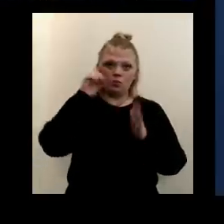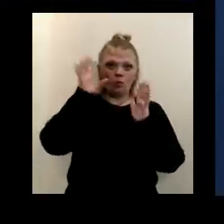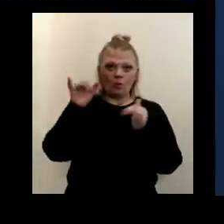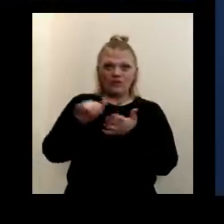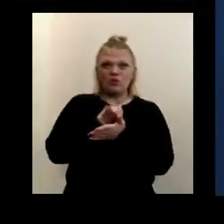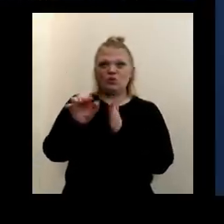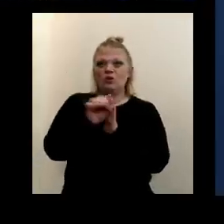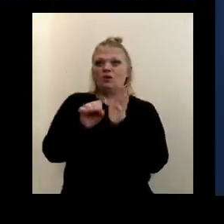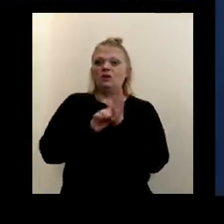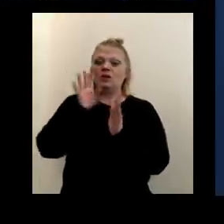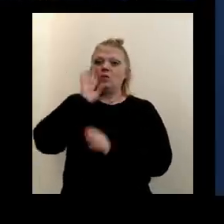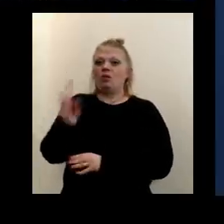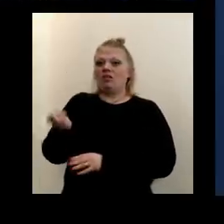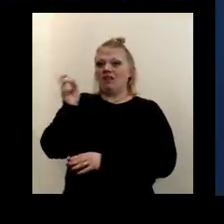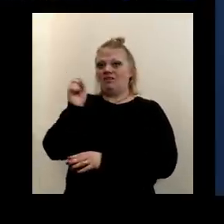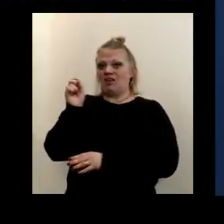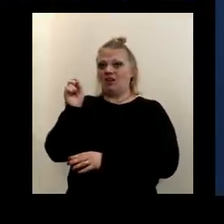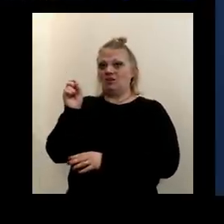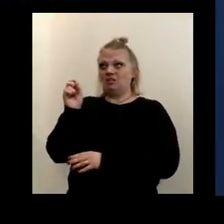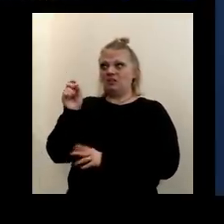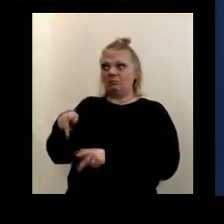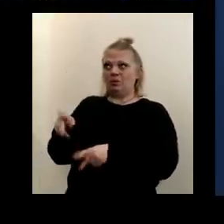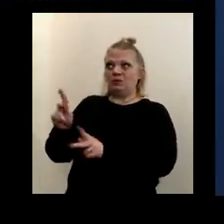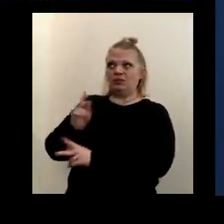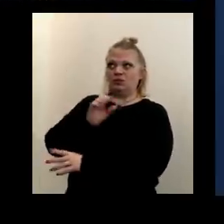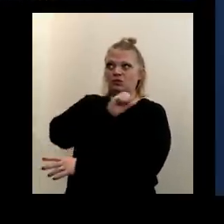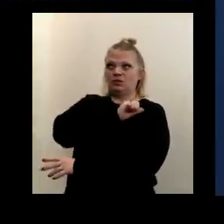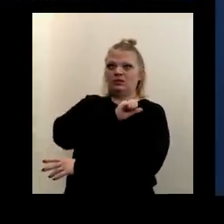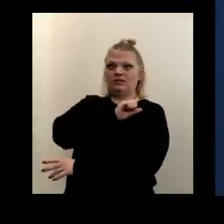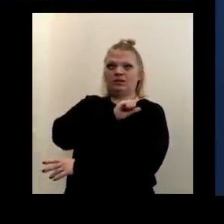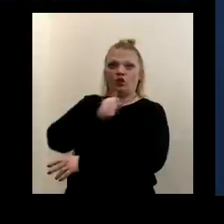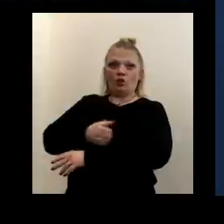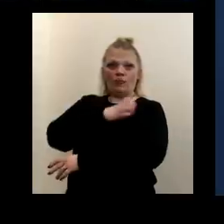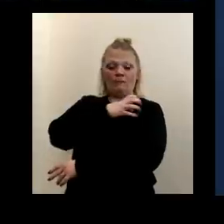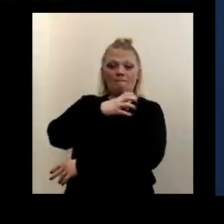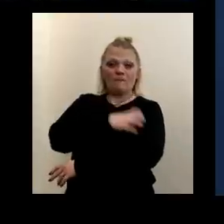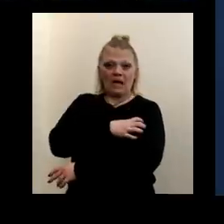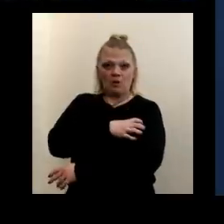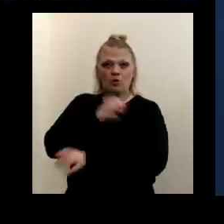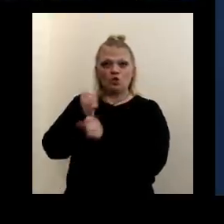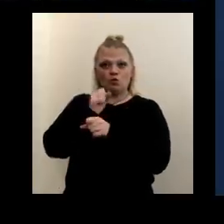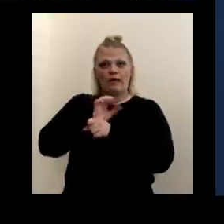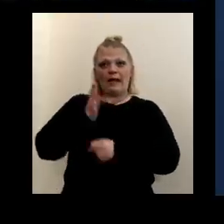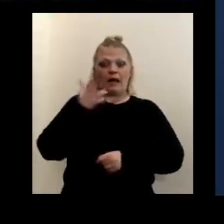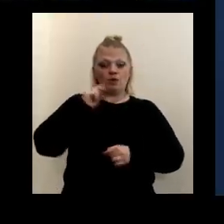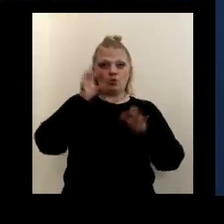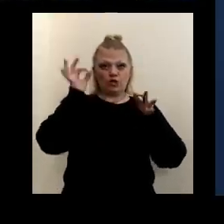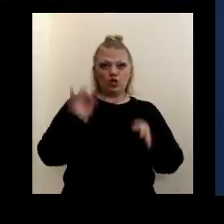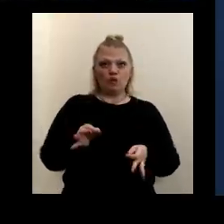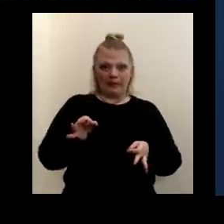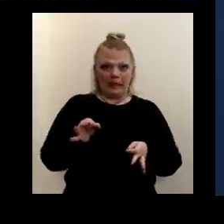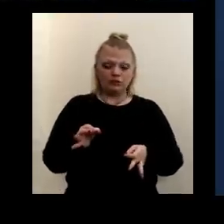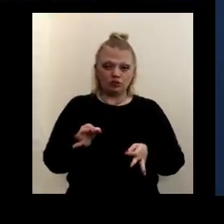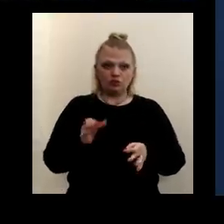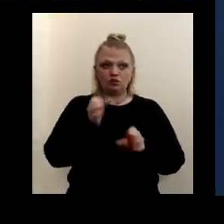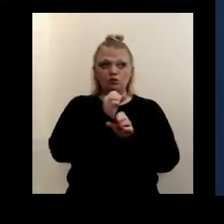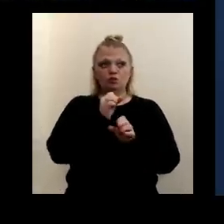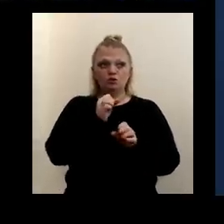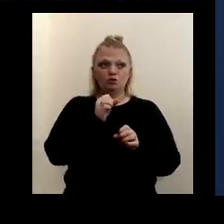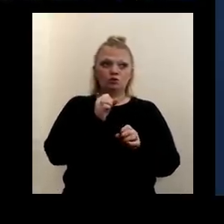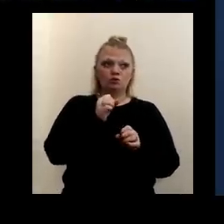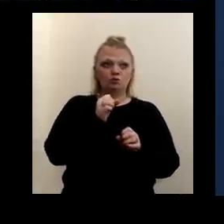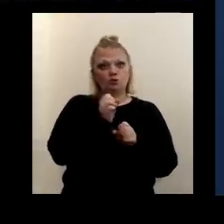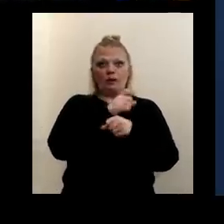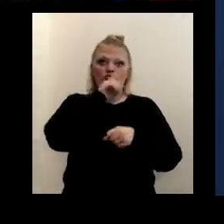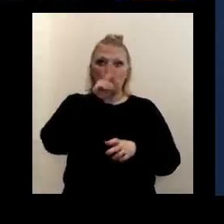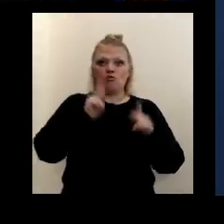will give us the power to make these determinations so that we can move as quickly as possible to ensure that people are vaccinated. And